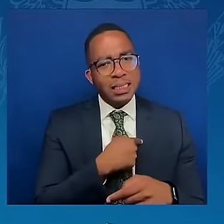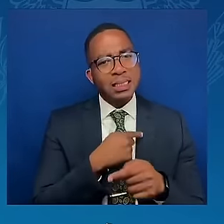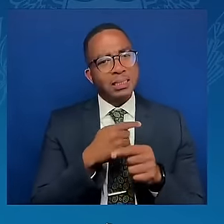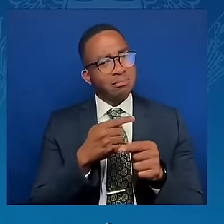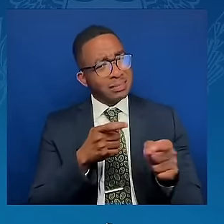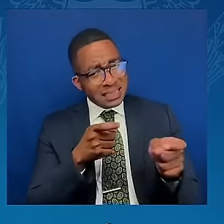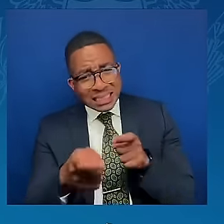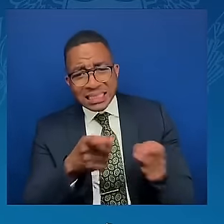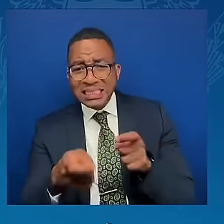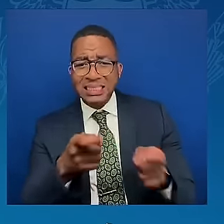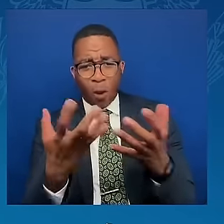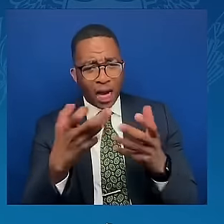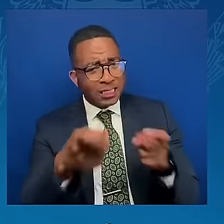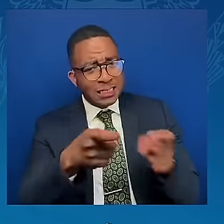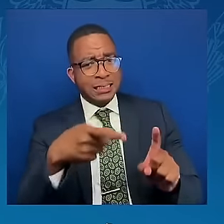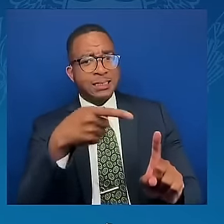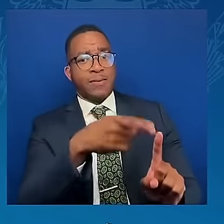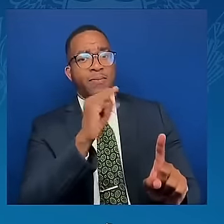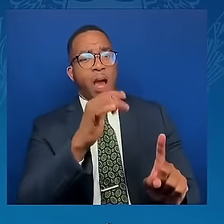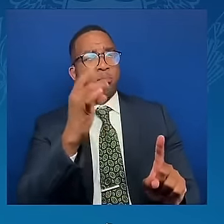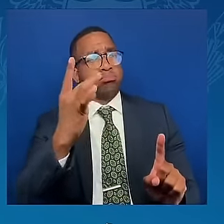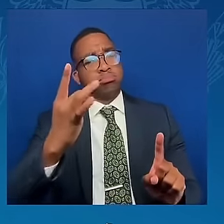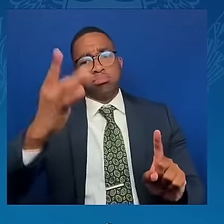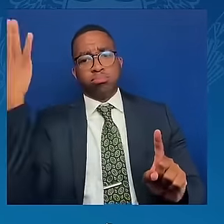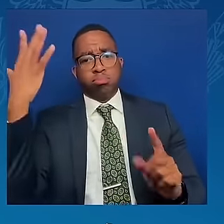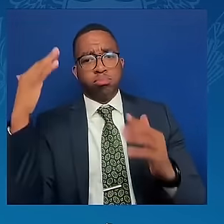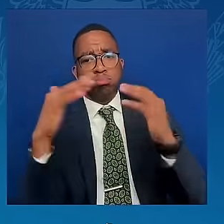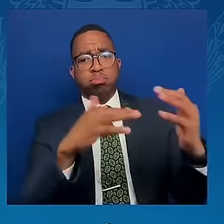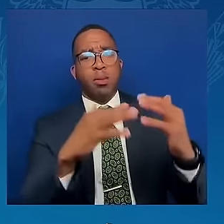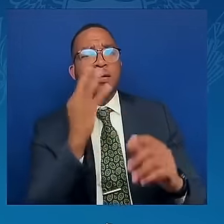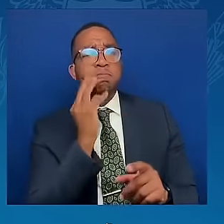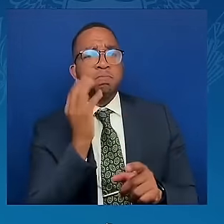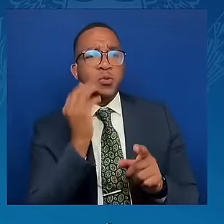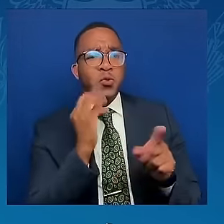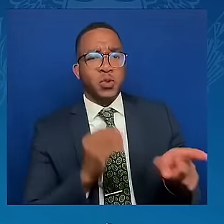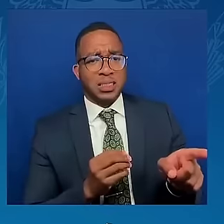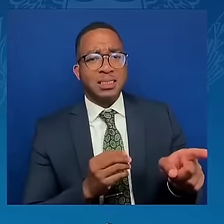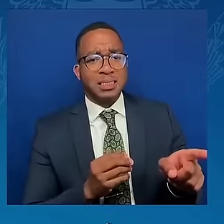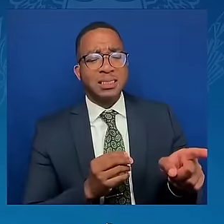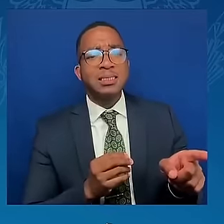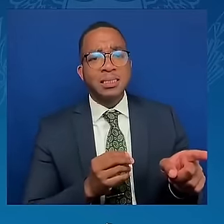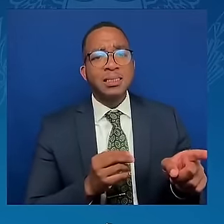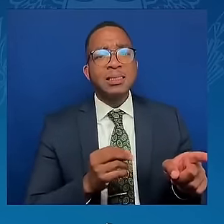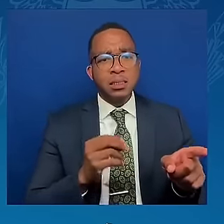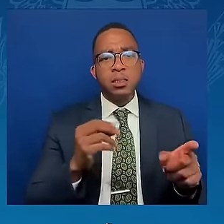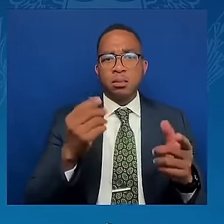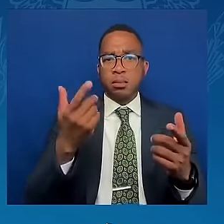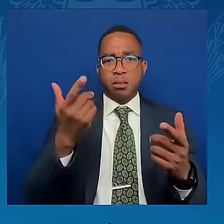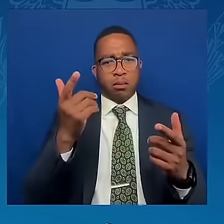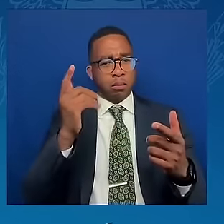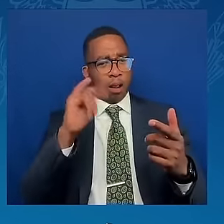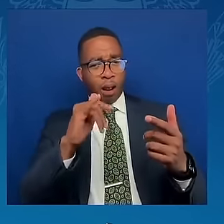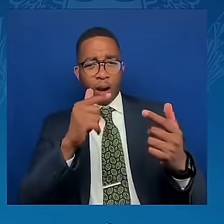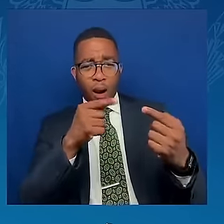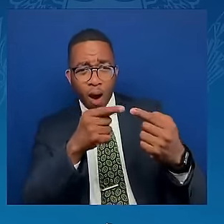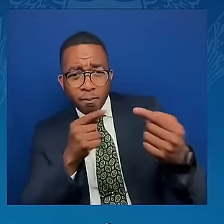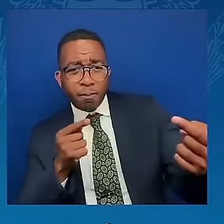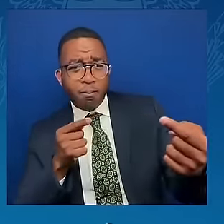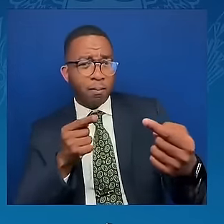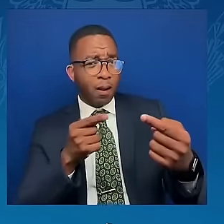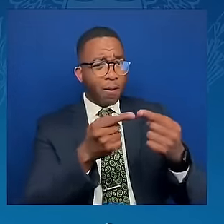the division of the world into opposing blocs. Here, there are